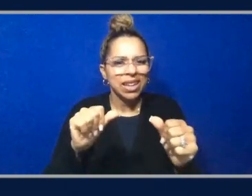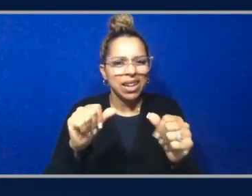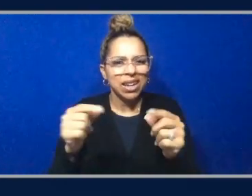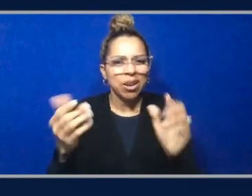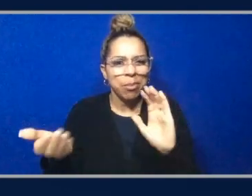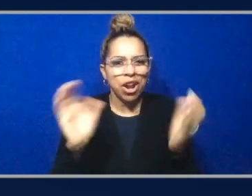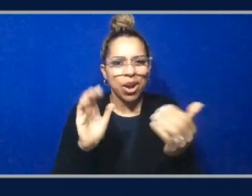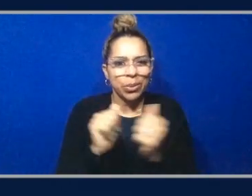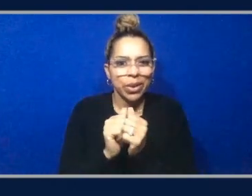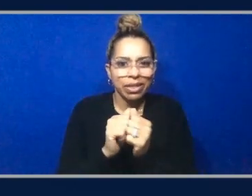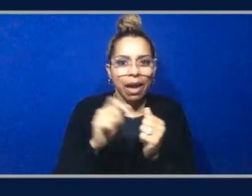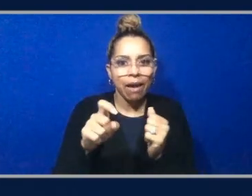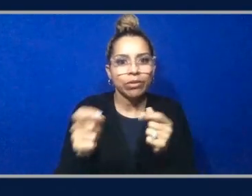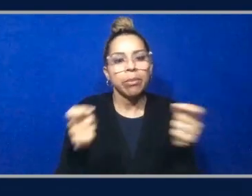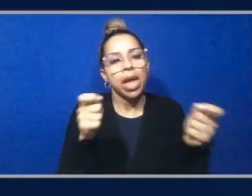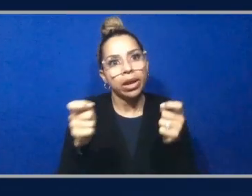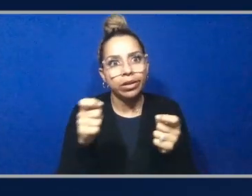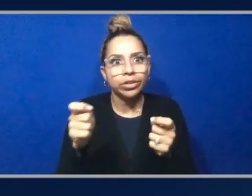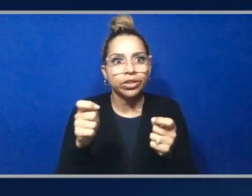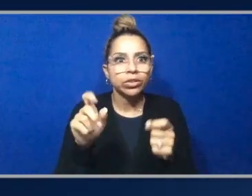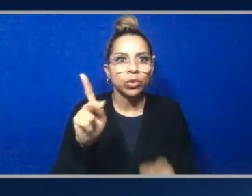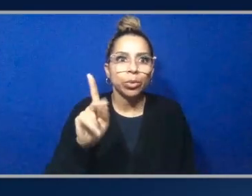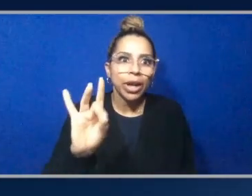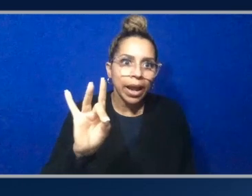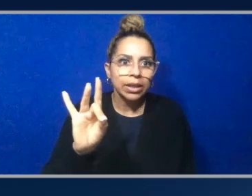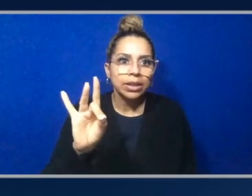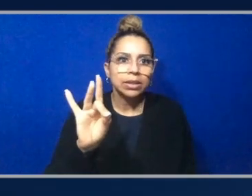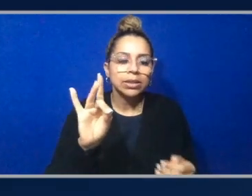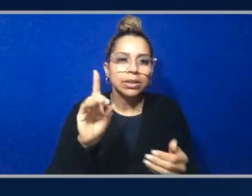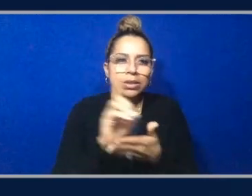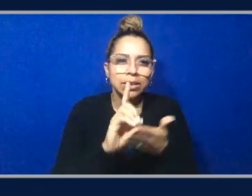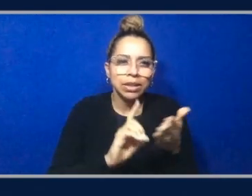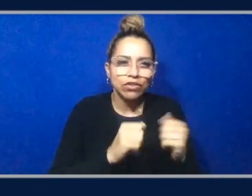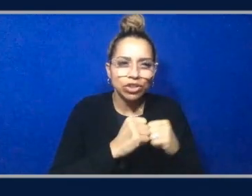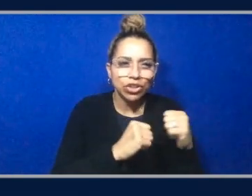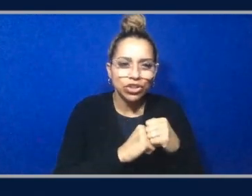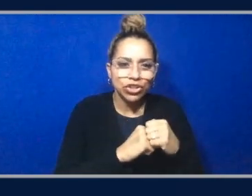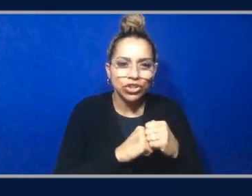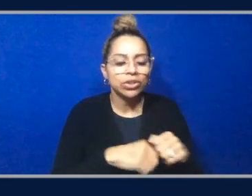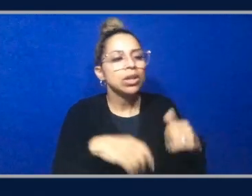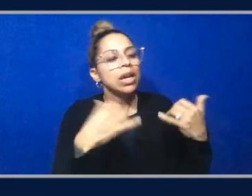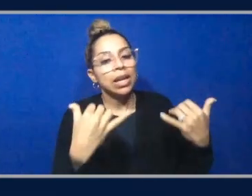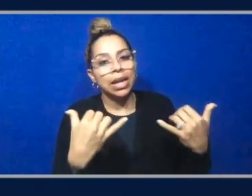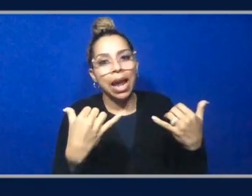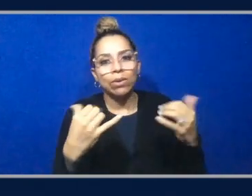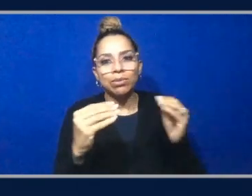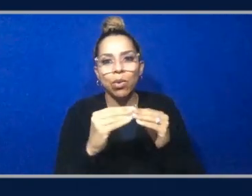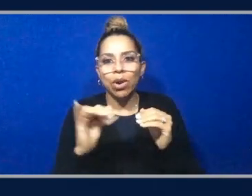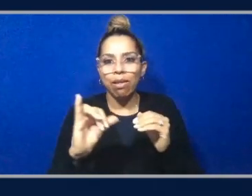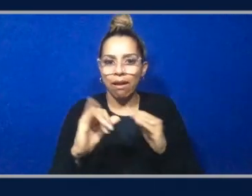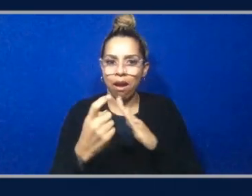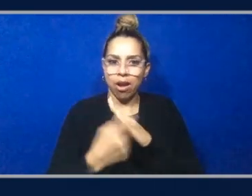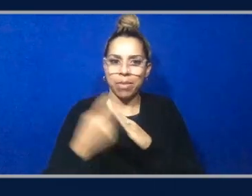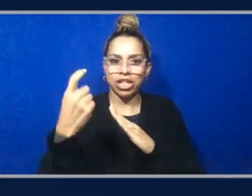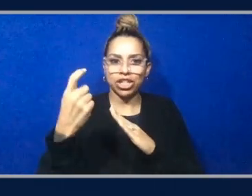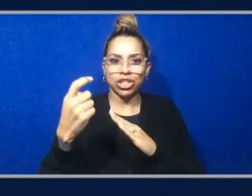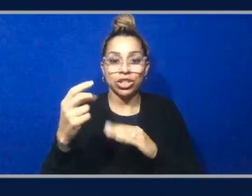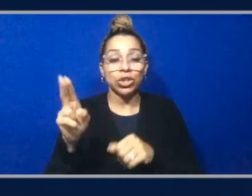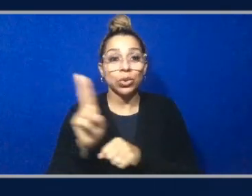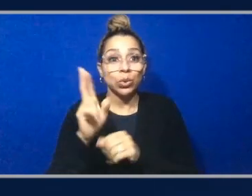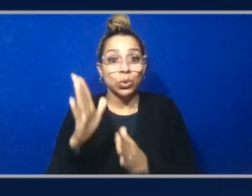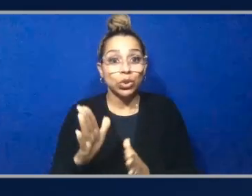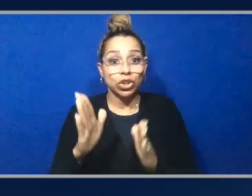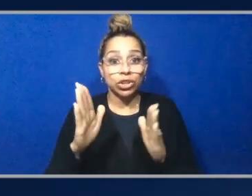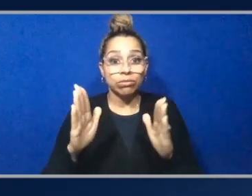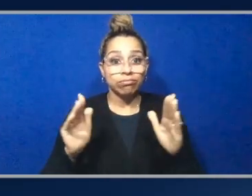your perspective, I really like the fact that it just brings automation and Kubernetes conformance sort of in a single package. Um, if customers want to run their